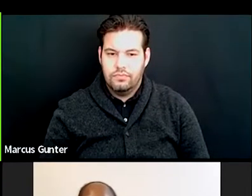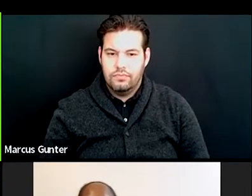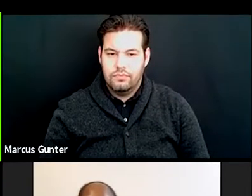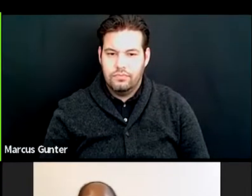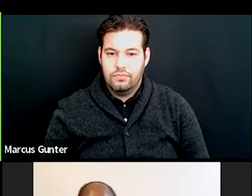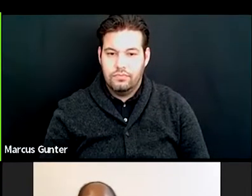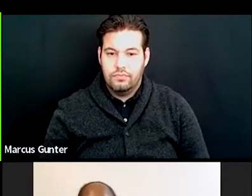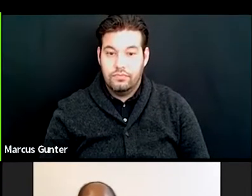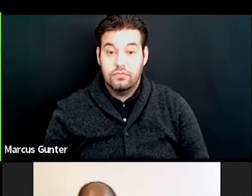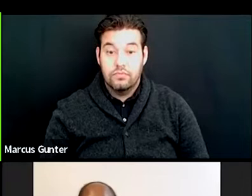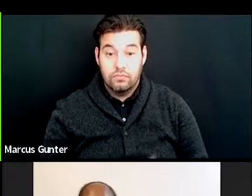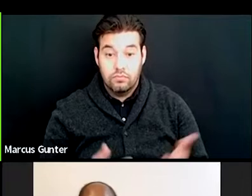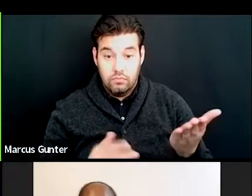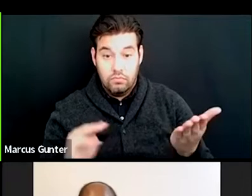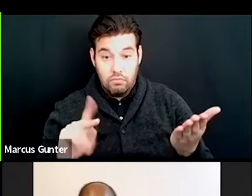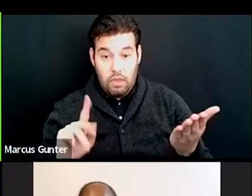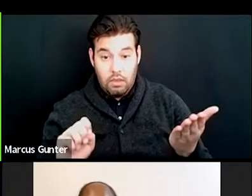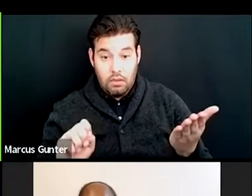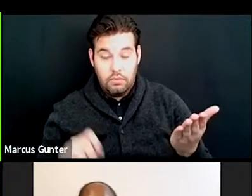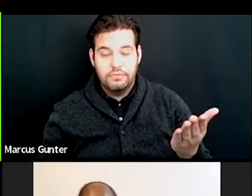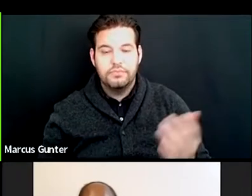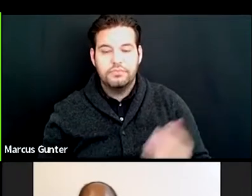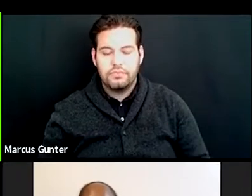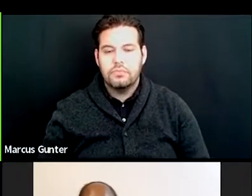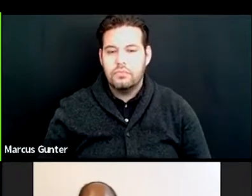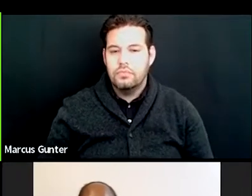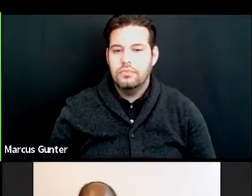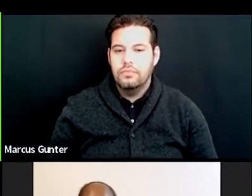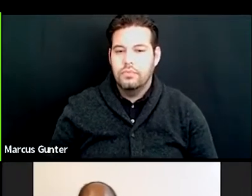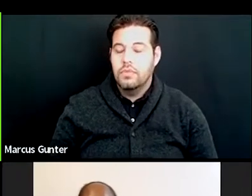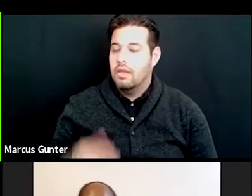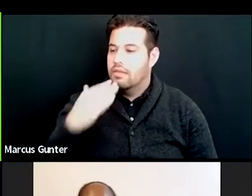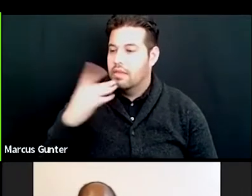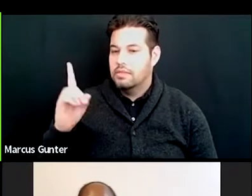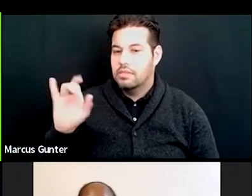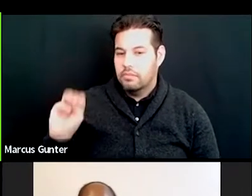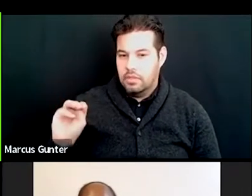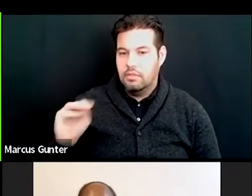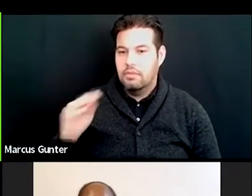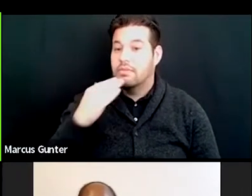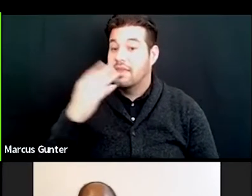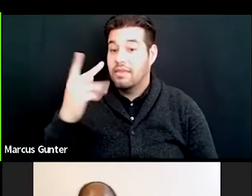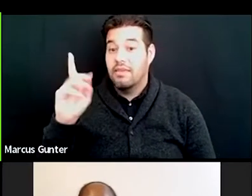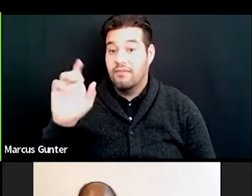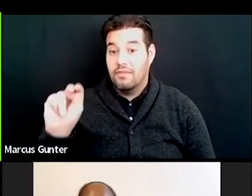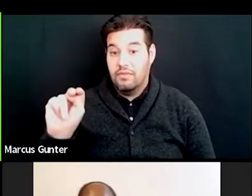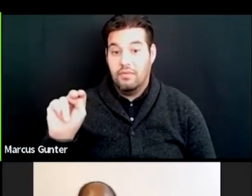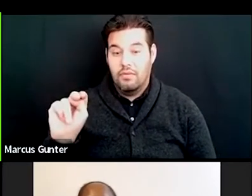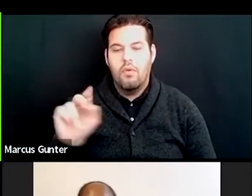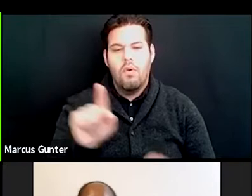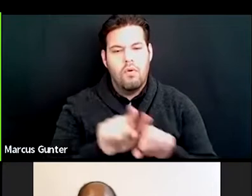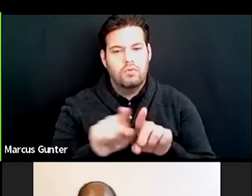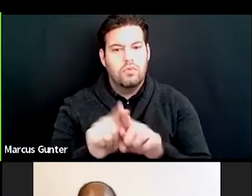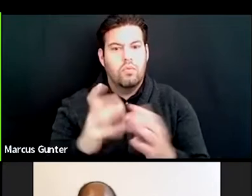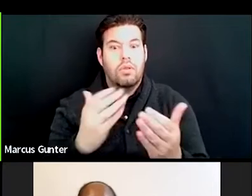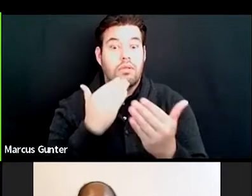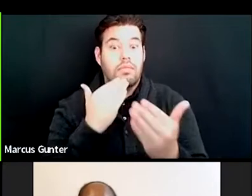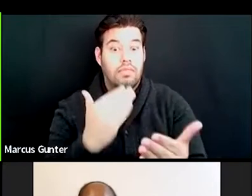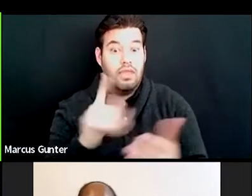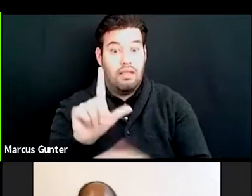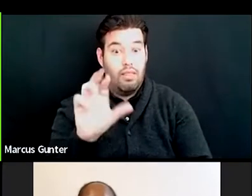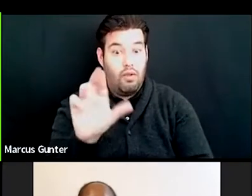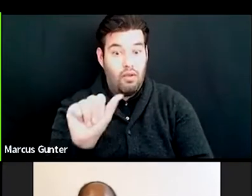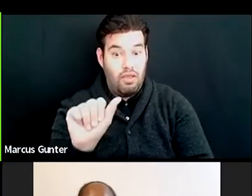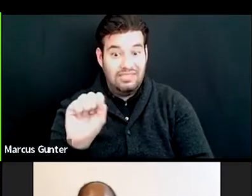Thanks, Mike. And, um, thank you, Damien. And thank you to Kevin. I also want to really thank Laura